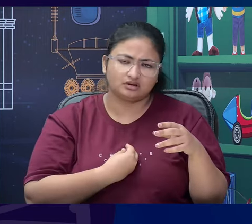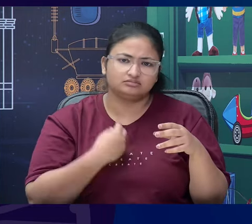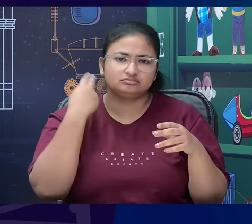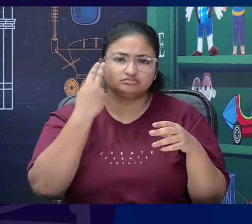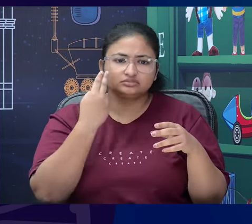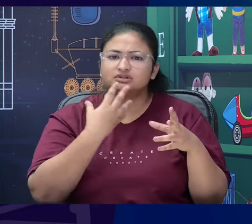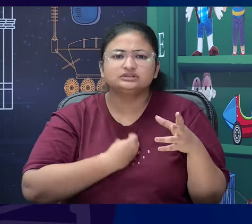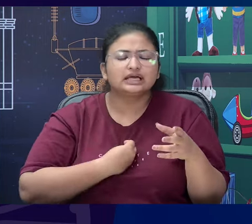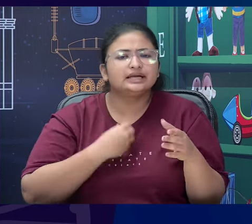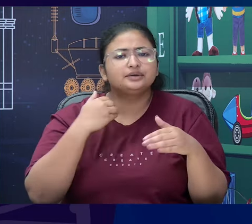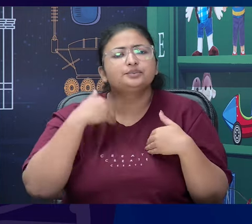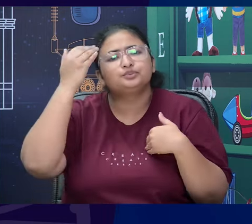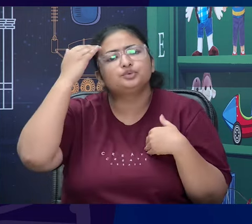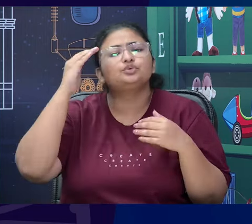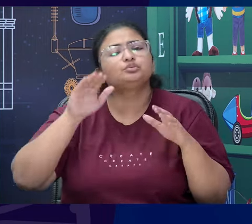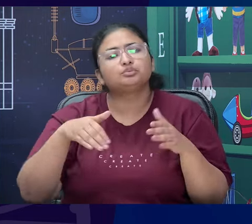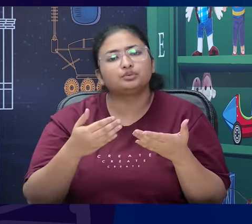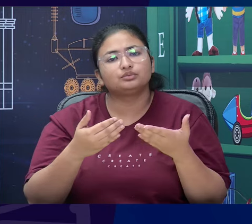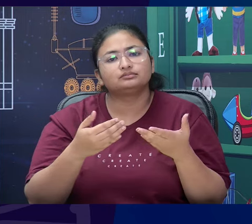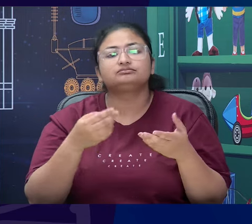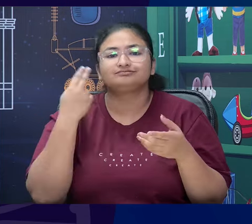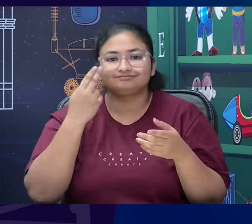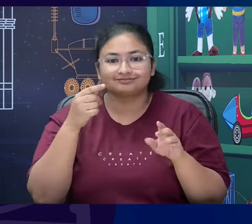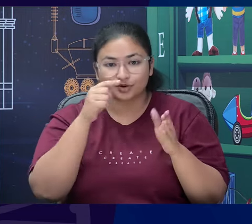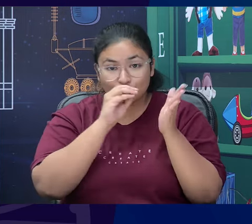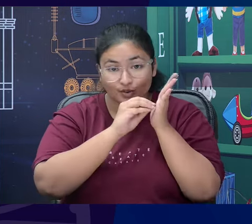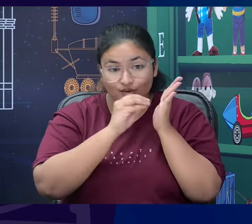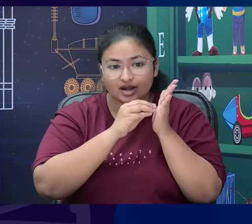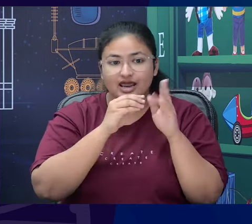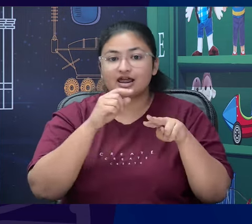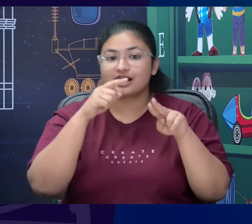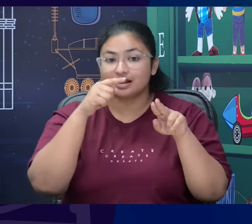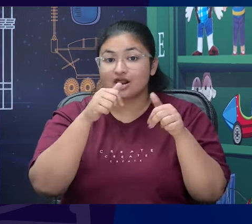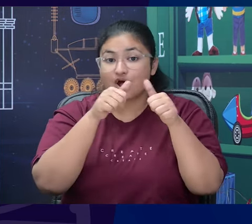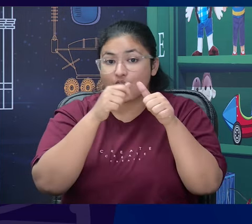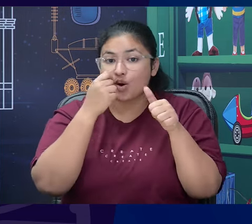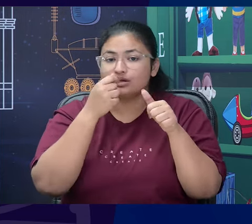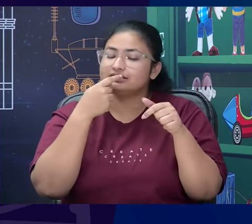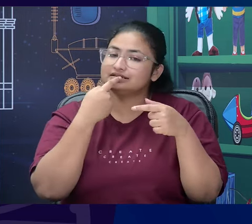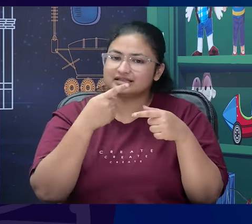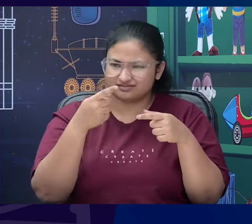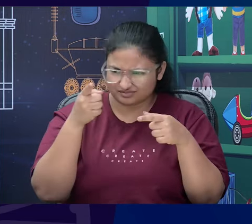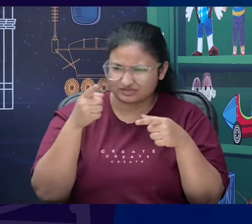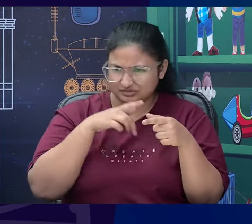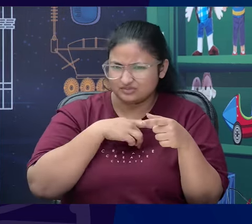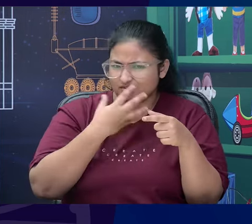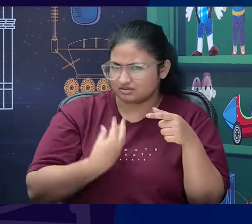know that he is disappointed is it is mentioned in the words of Ausible himself he says you are disappointed you were told